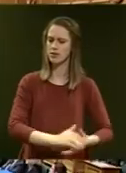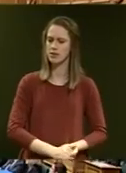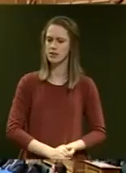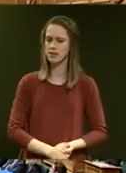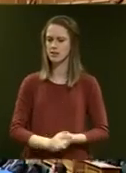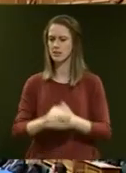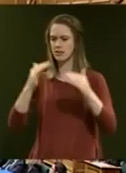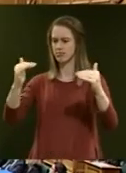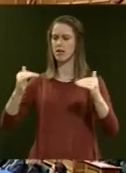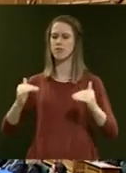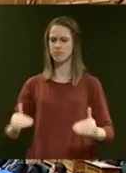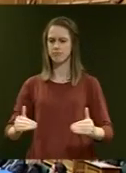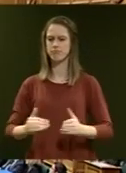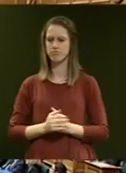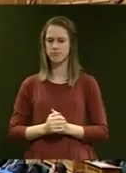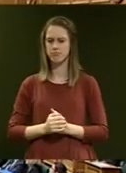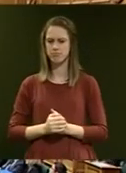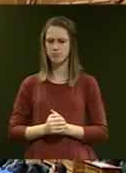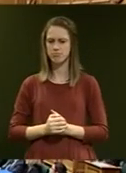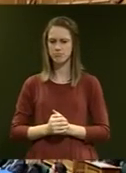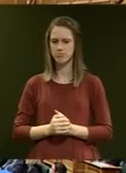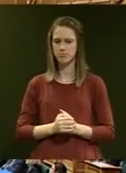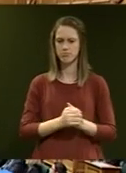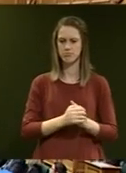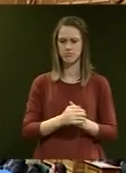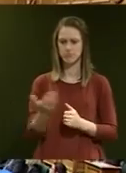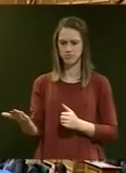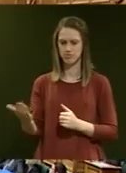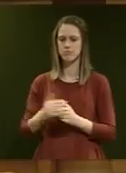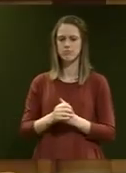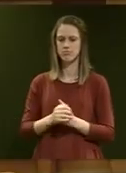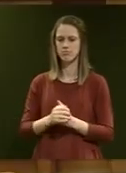Number 6, the Honourable Michael Woodhouse. Thank you, Mr Speaker. Thank My question...